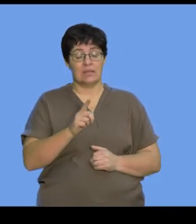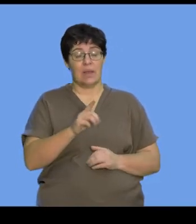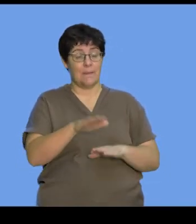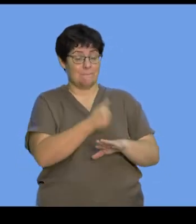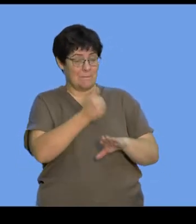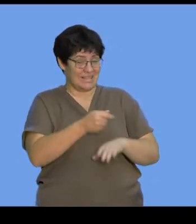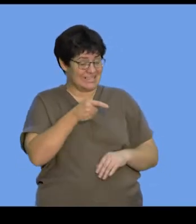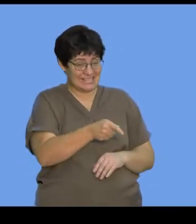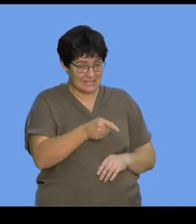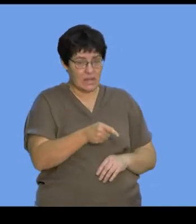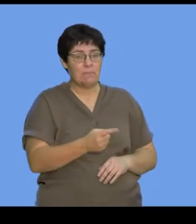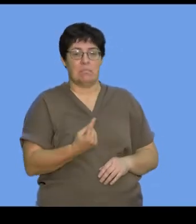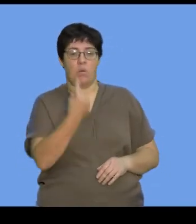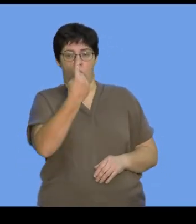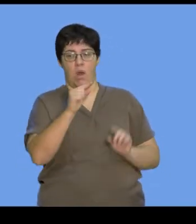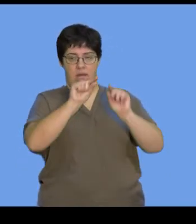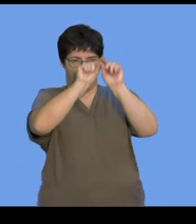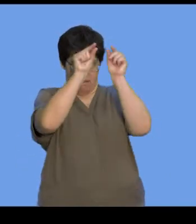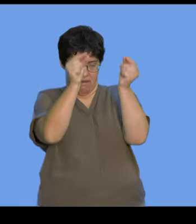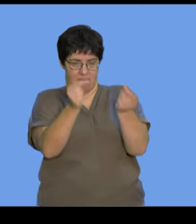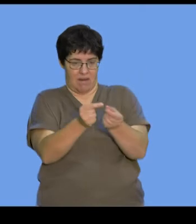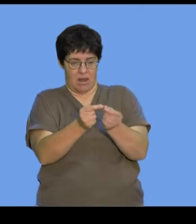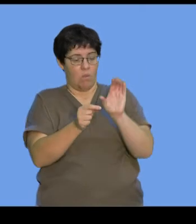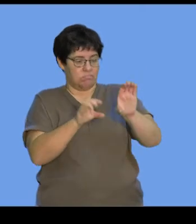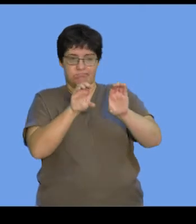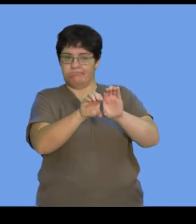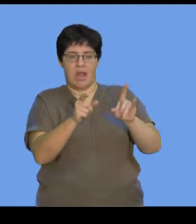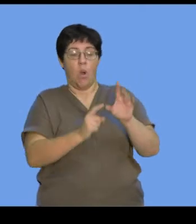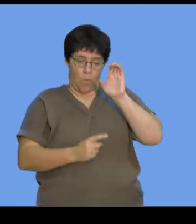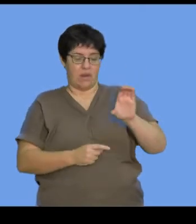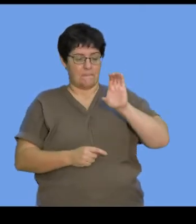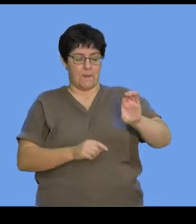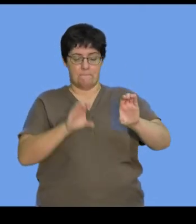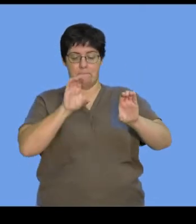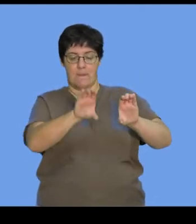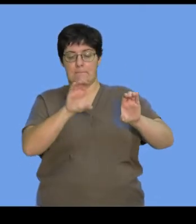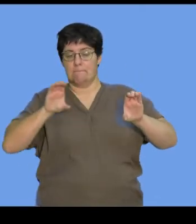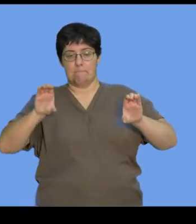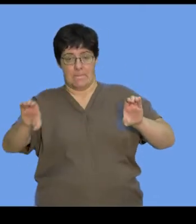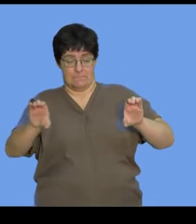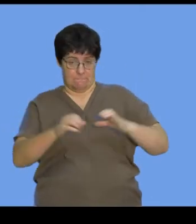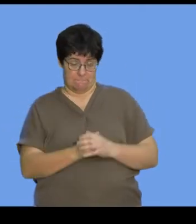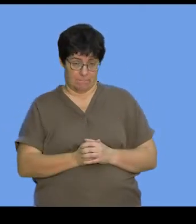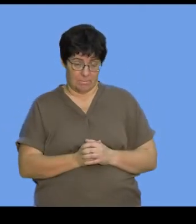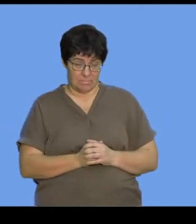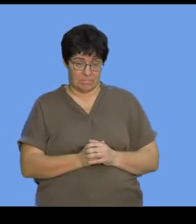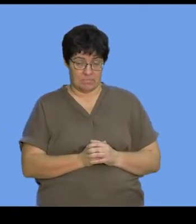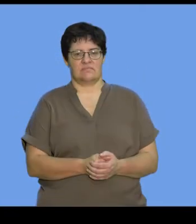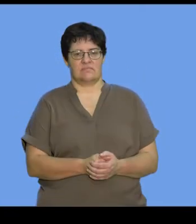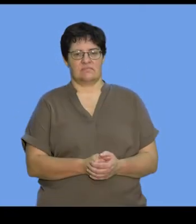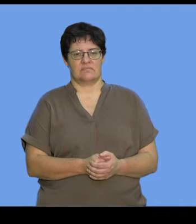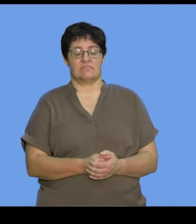bases are your single ring structures, as you would have seen here. These are all composed of a single ring structure.